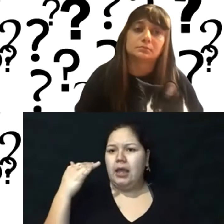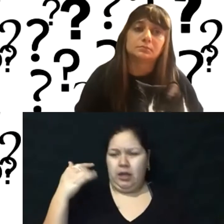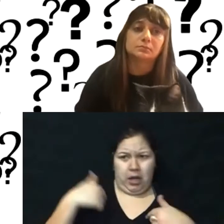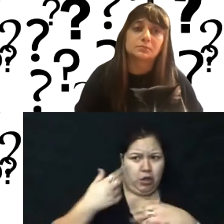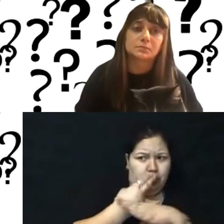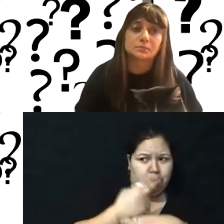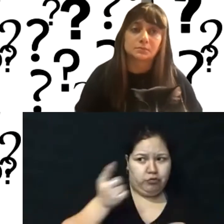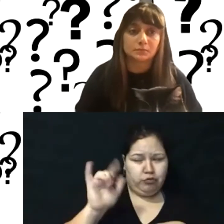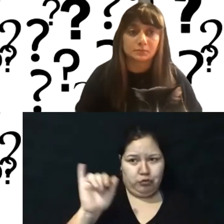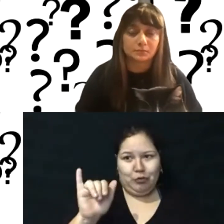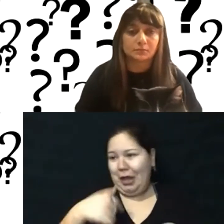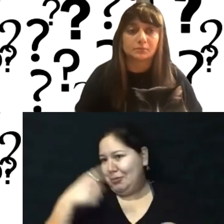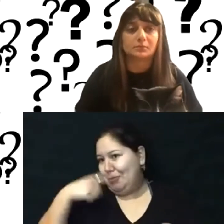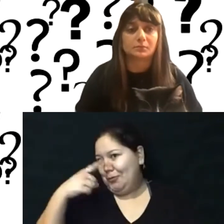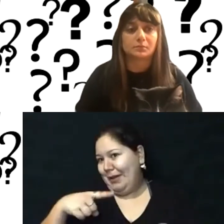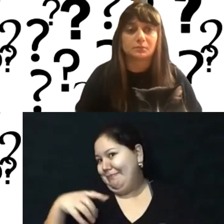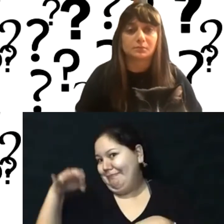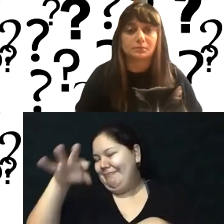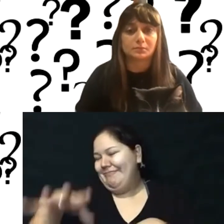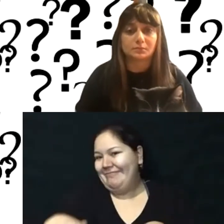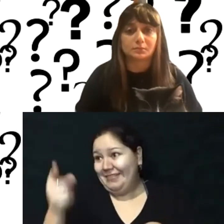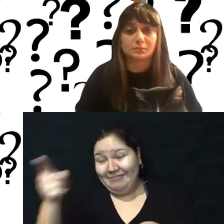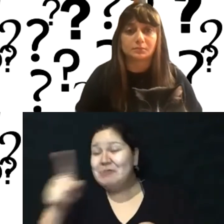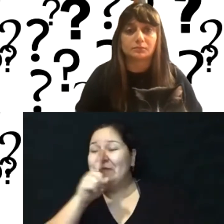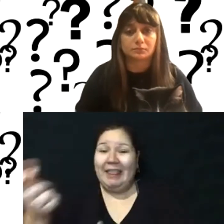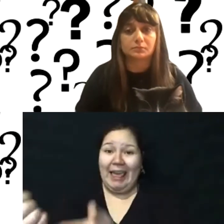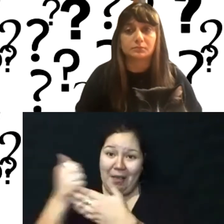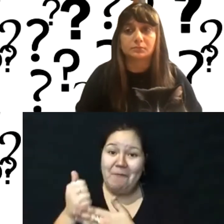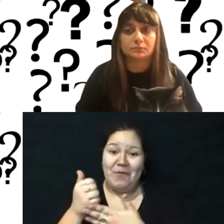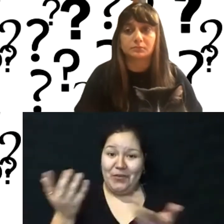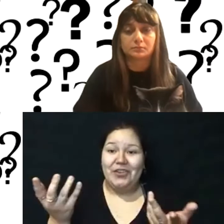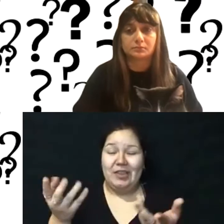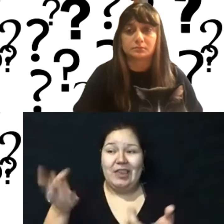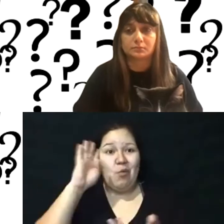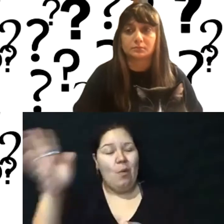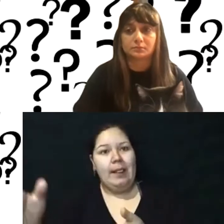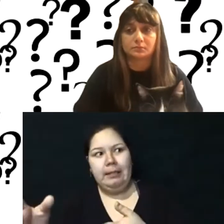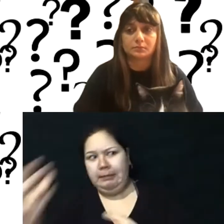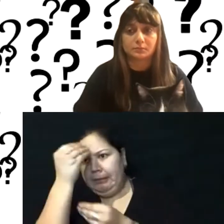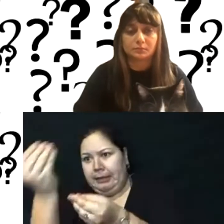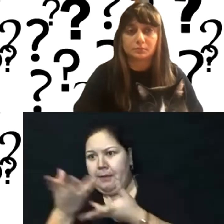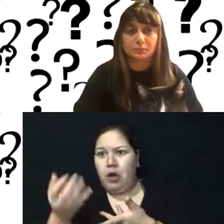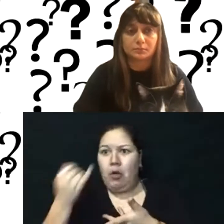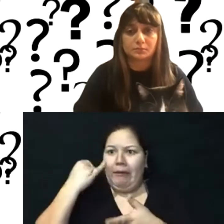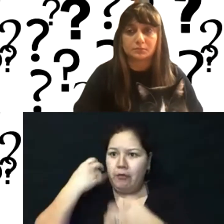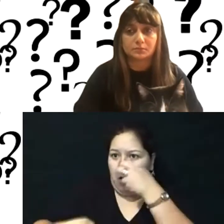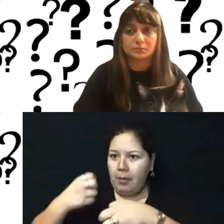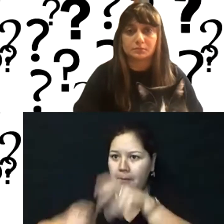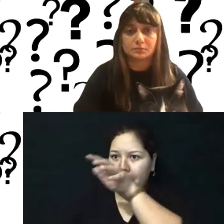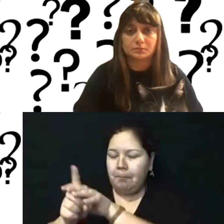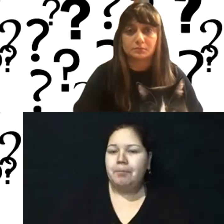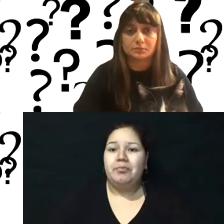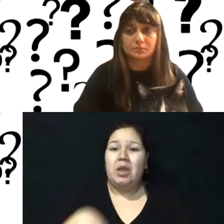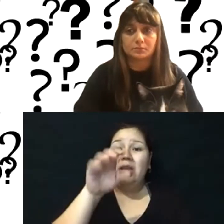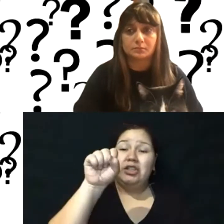I don't mind giving them the plug that, you they're very helpful and they'll, you know, address issues that arise, um, Squarespace and Wix do that